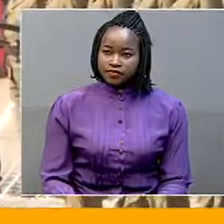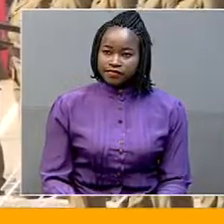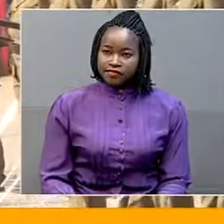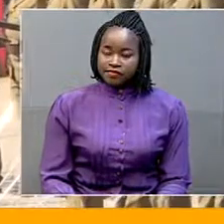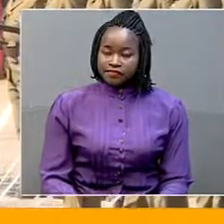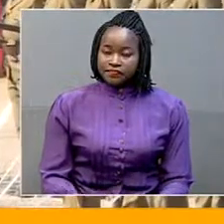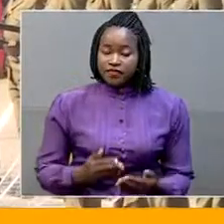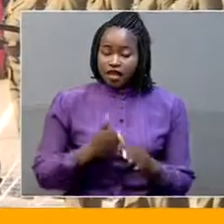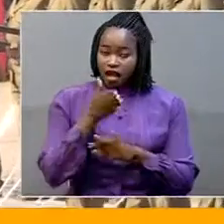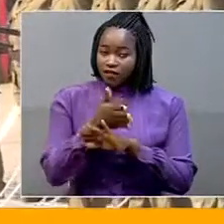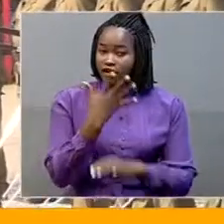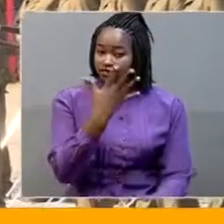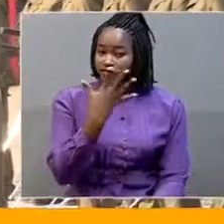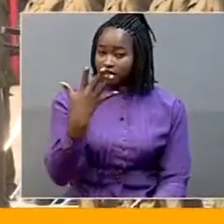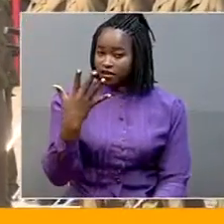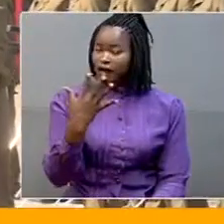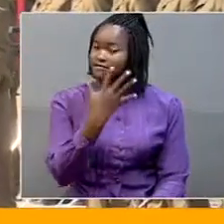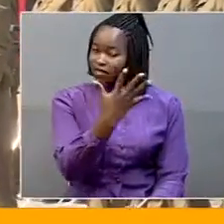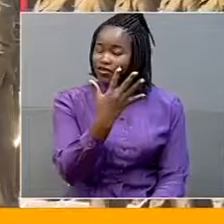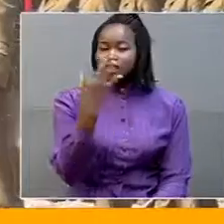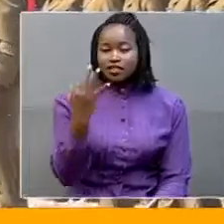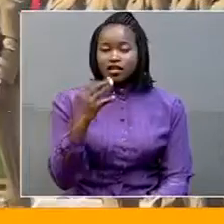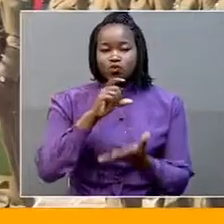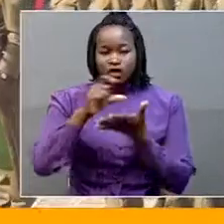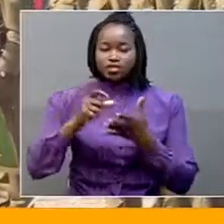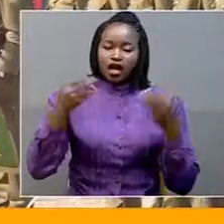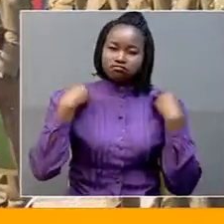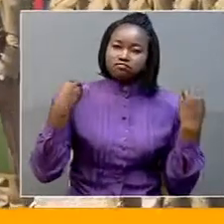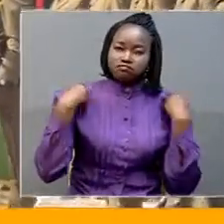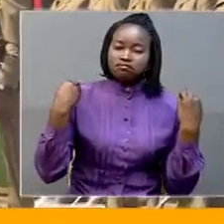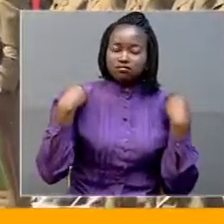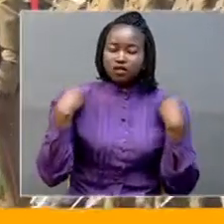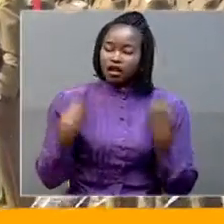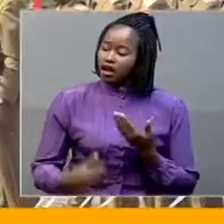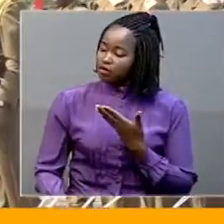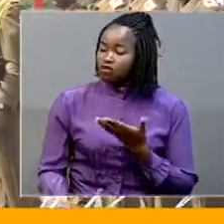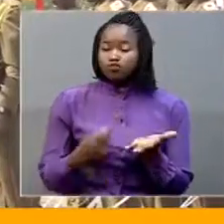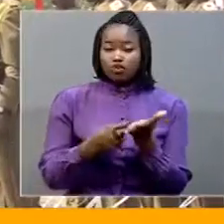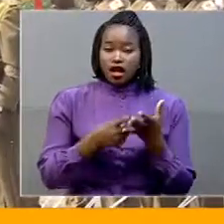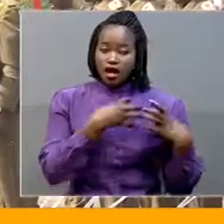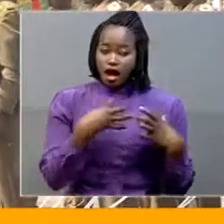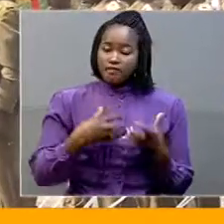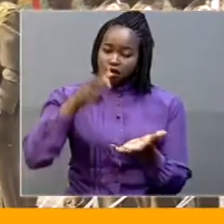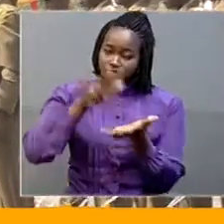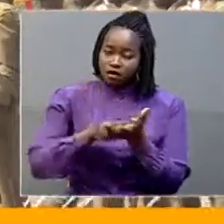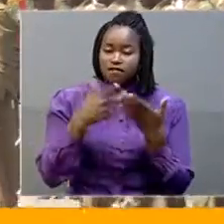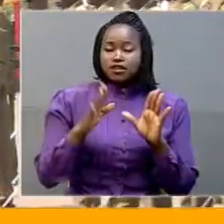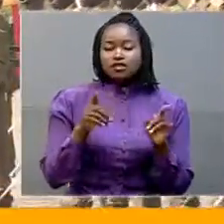after 53 weeks of training a total of 256 ugandan officers were passed out including